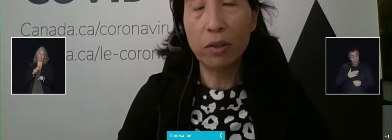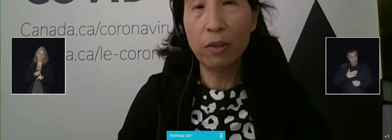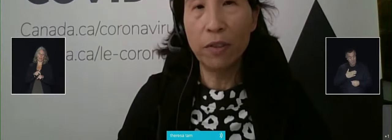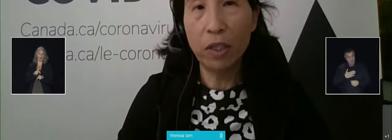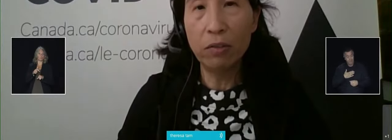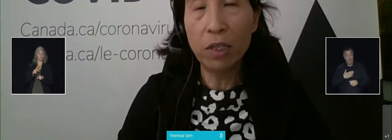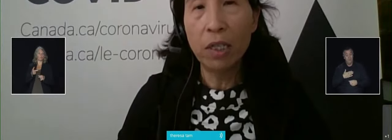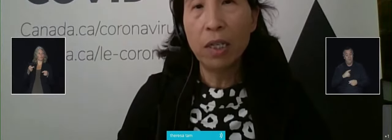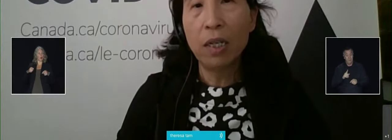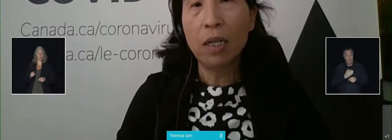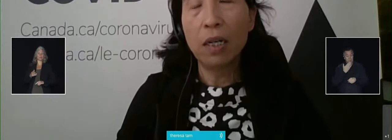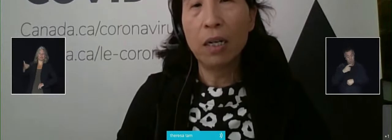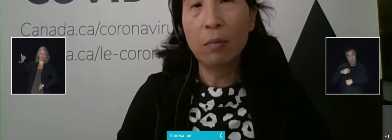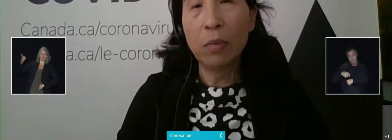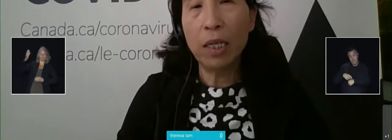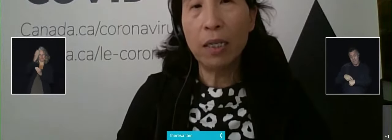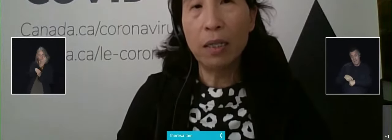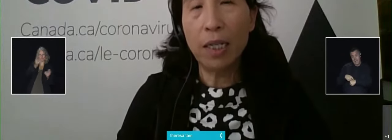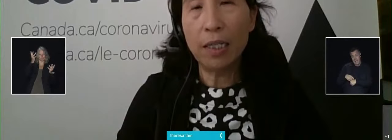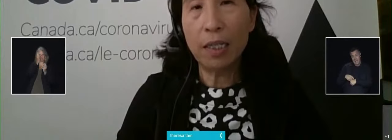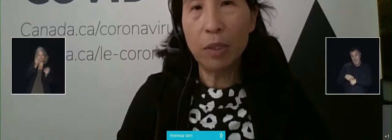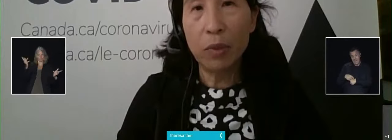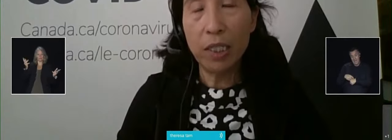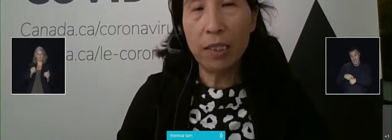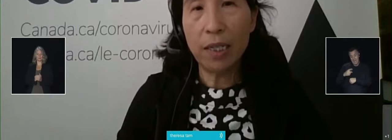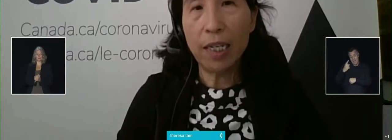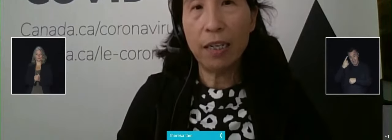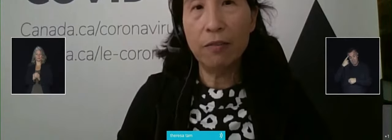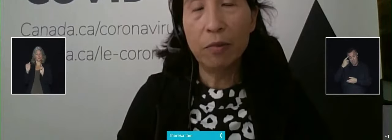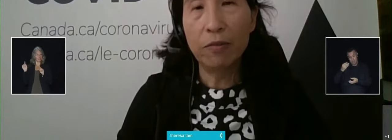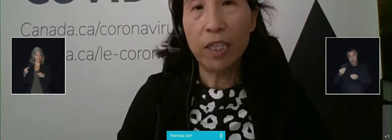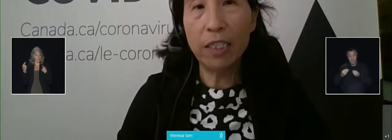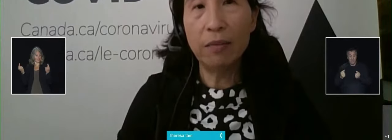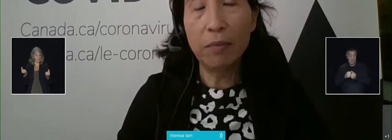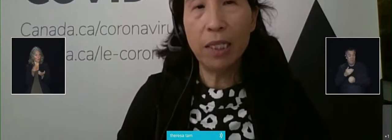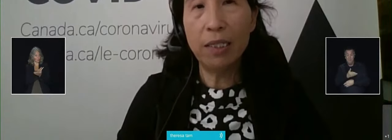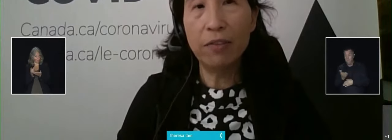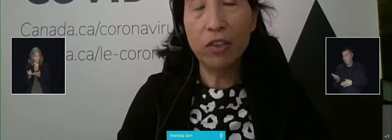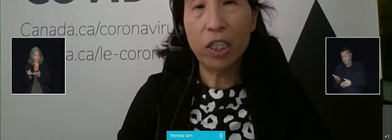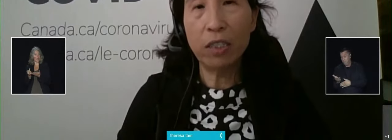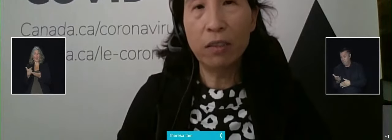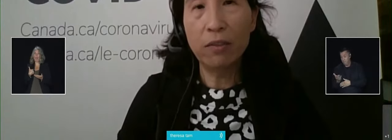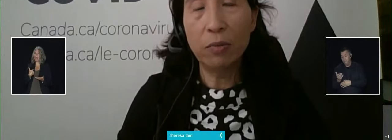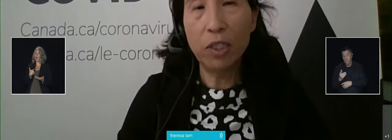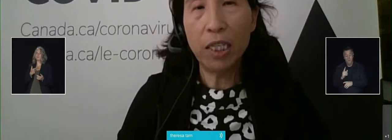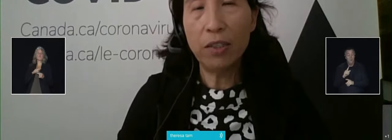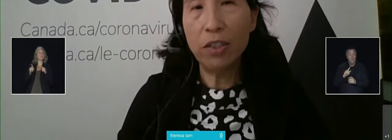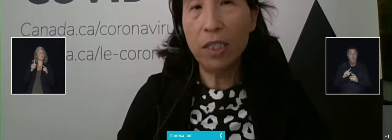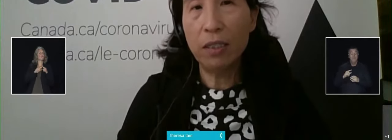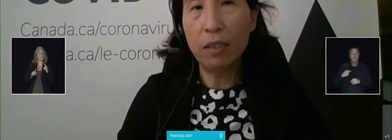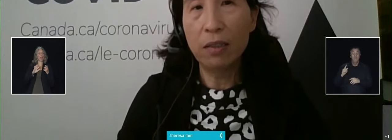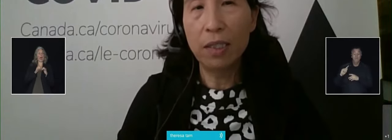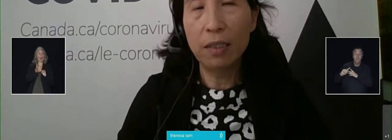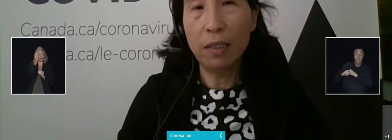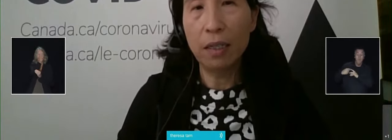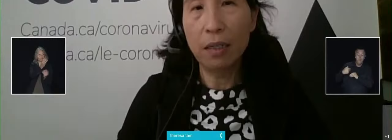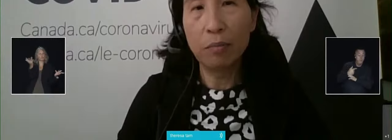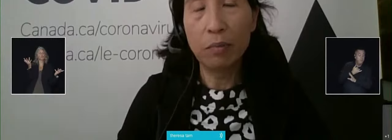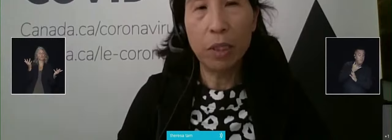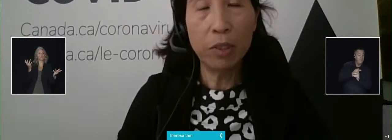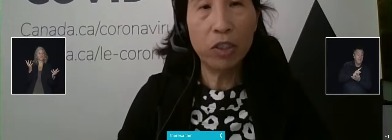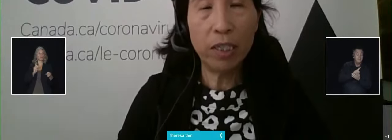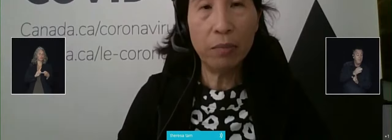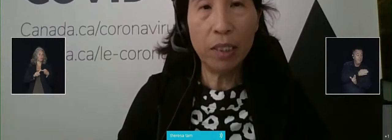interacting with all of you. In the last couple of weeks, I have provided many different channels of communication, including